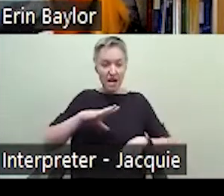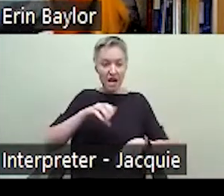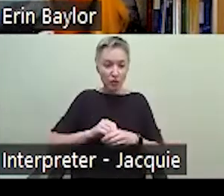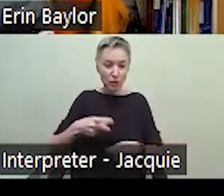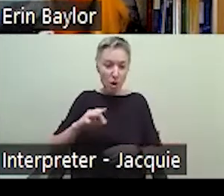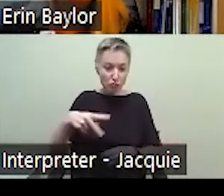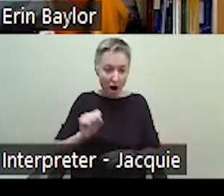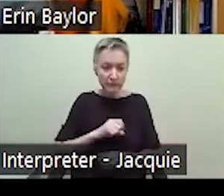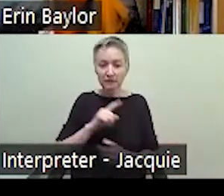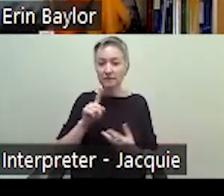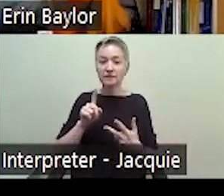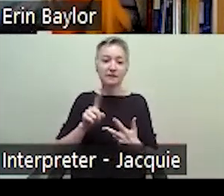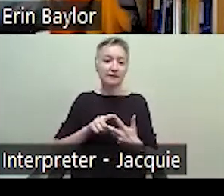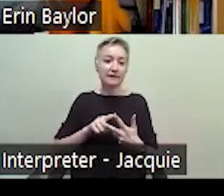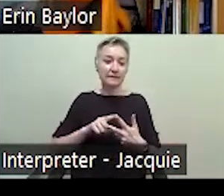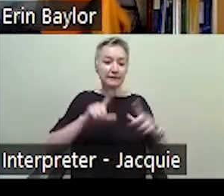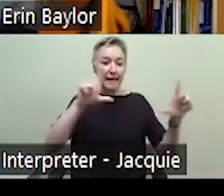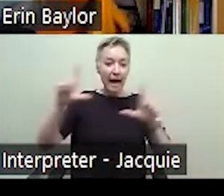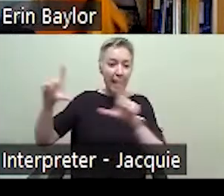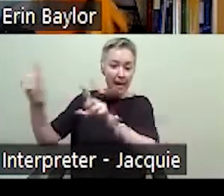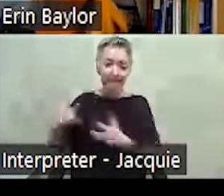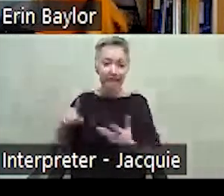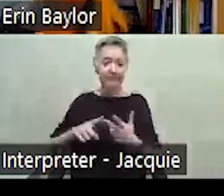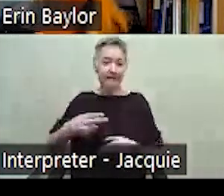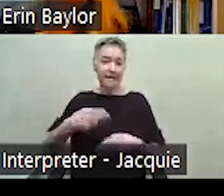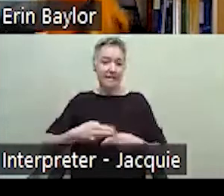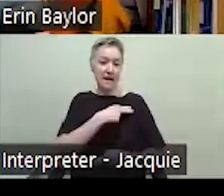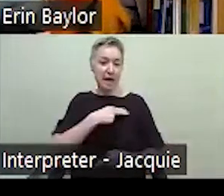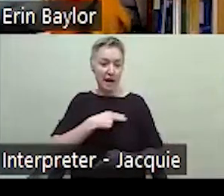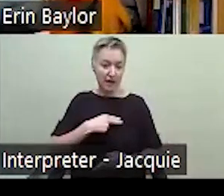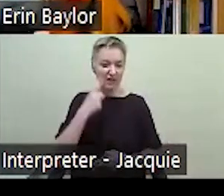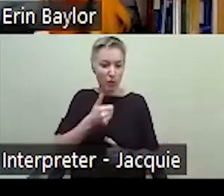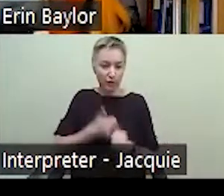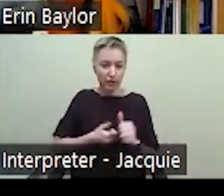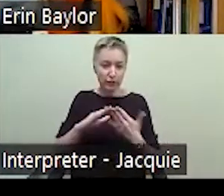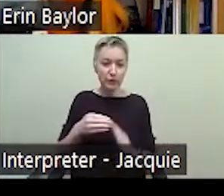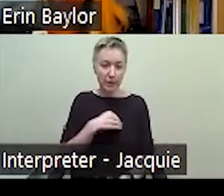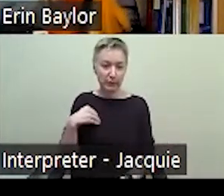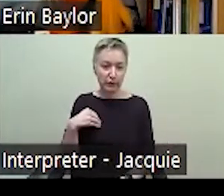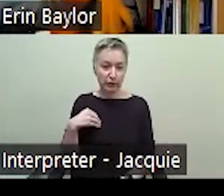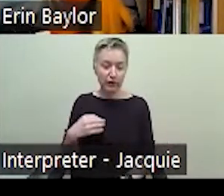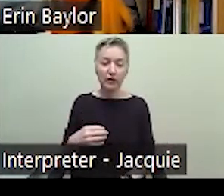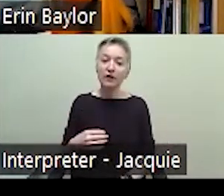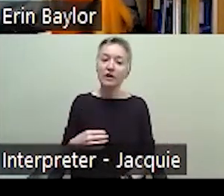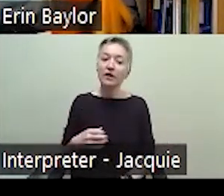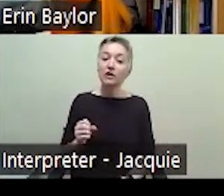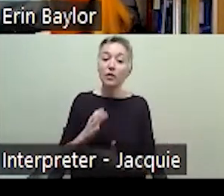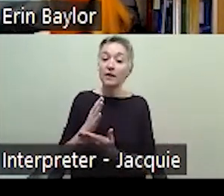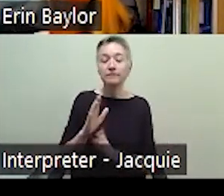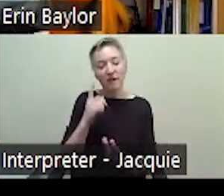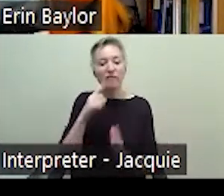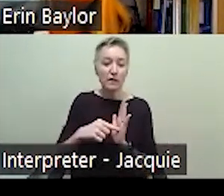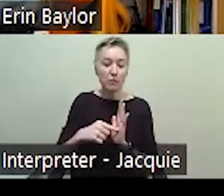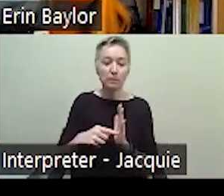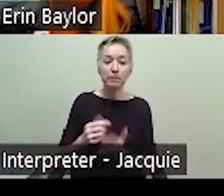signs and name tags of the, each member of the community. So some of the families, for example,